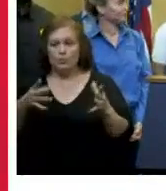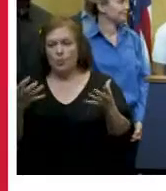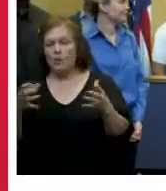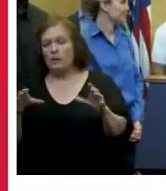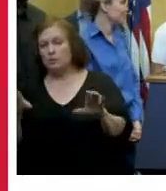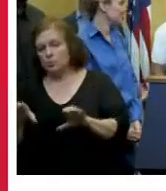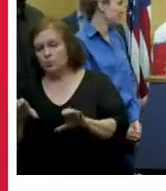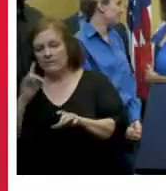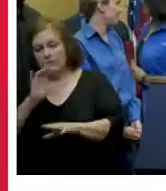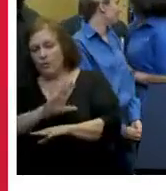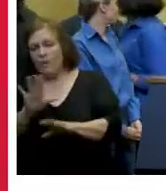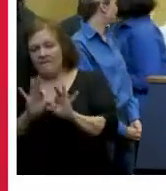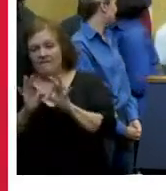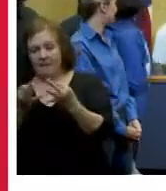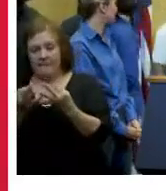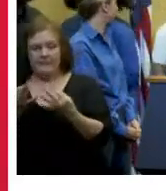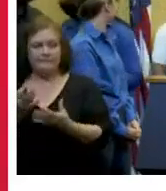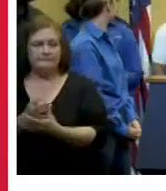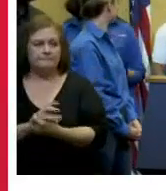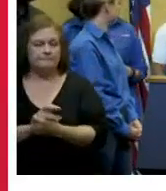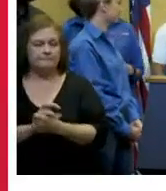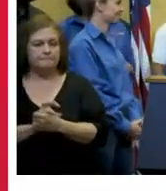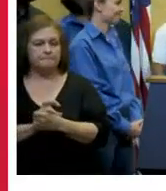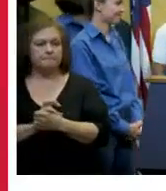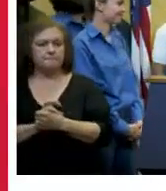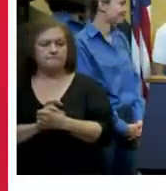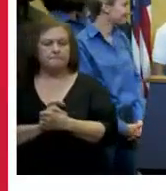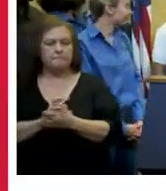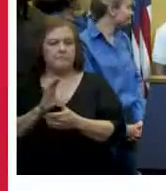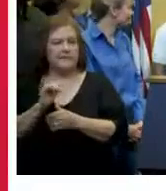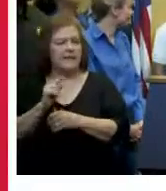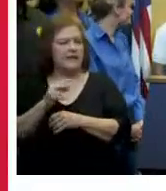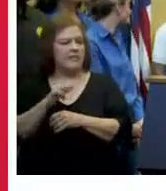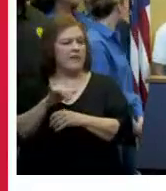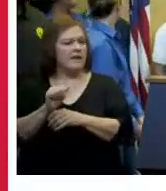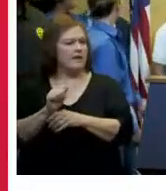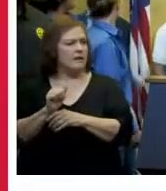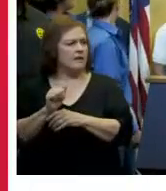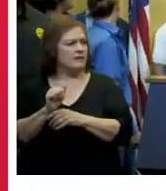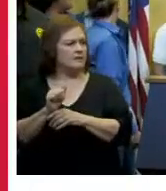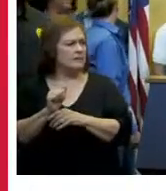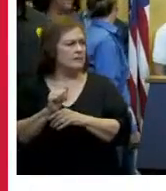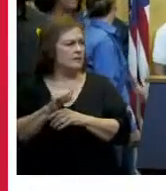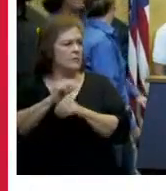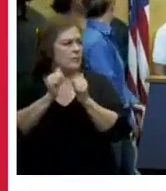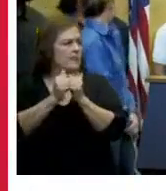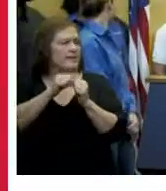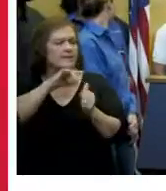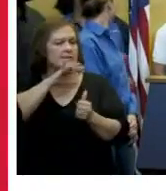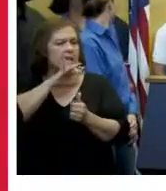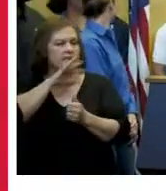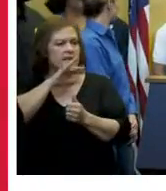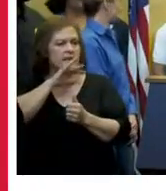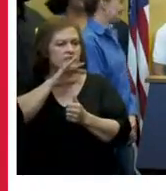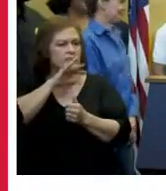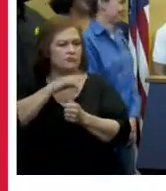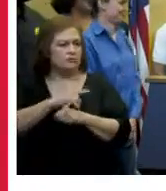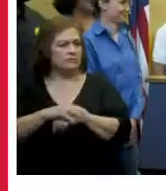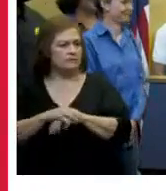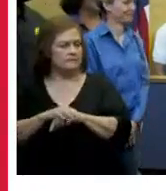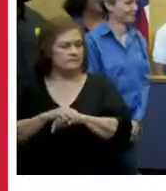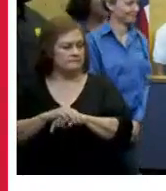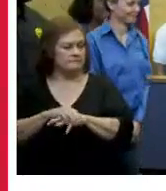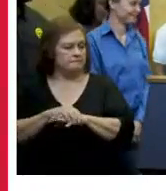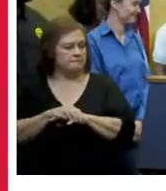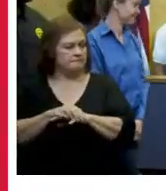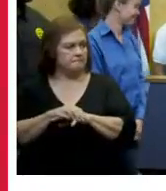thank you sandra and i i would like to call on cynthia sylvain lear with sanitation oh